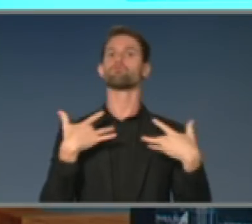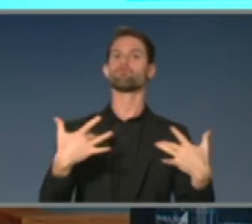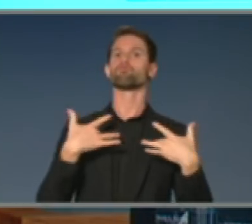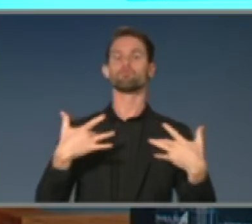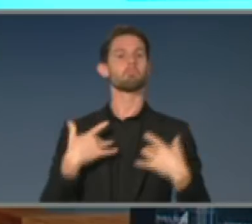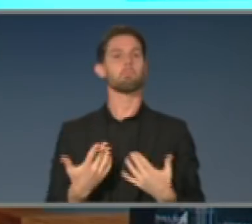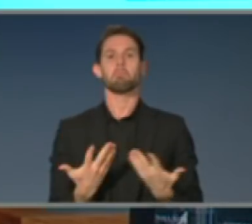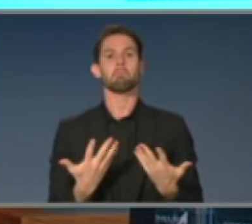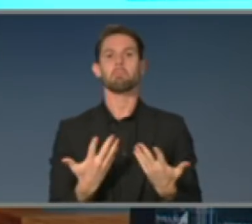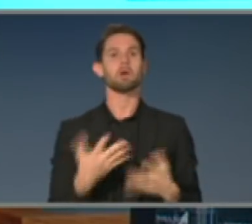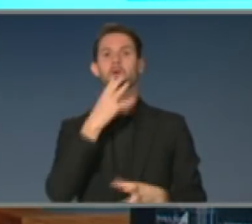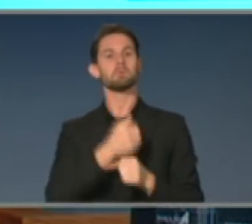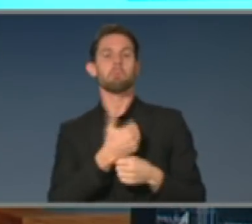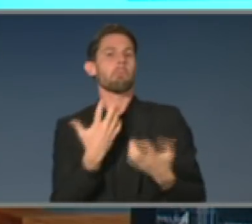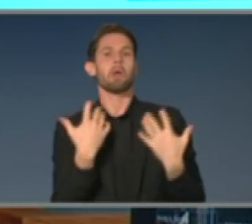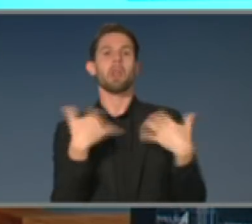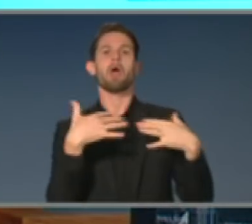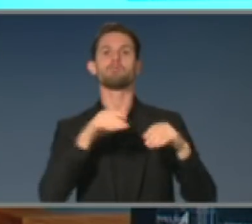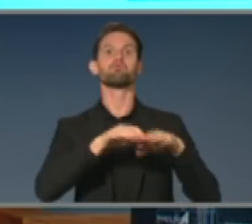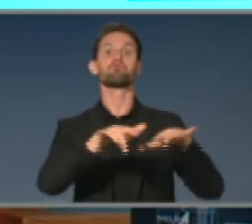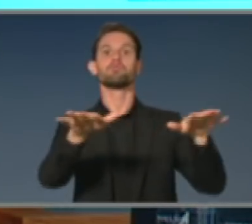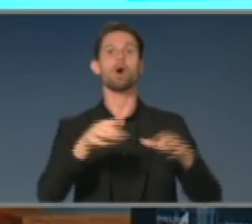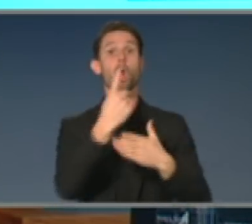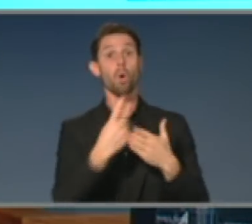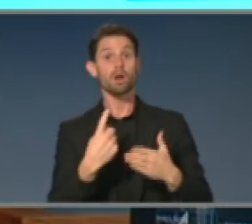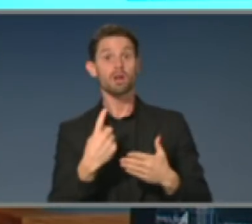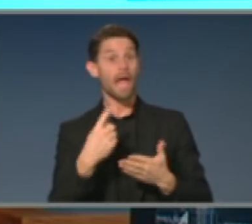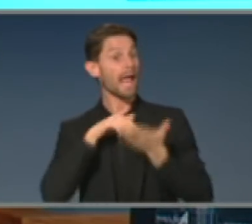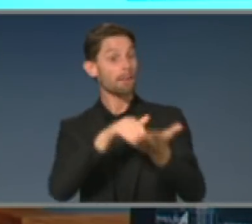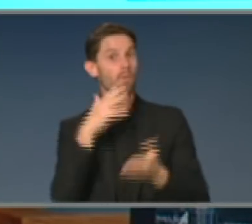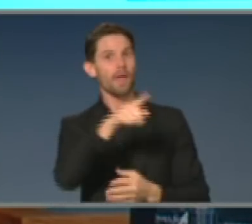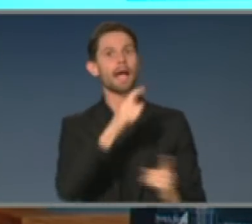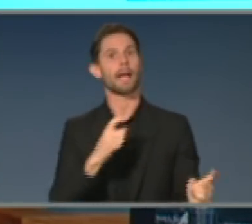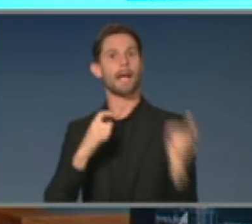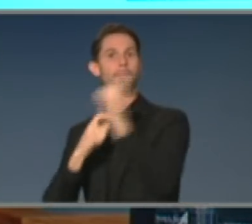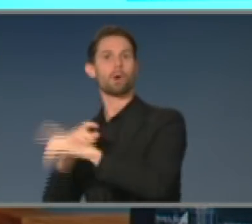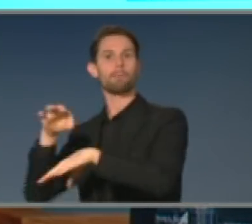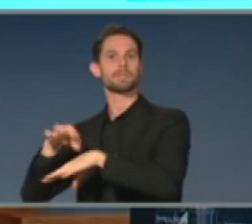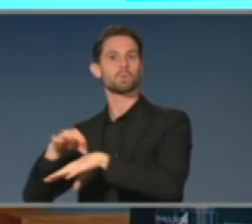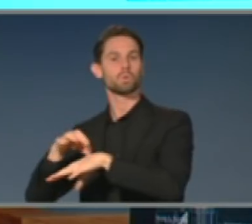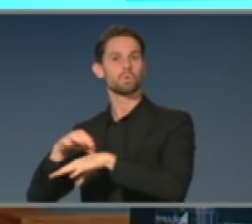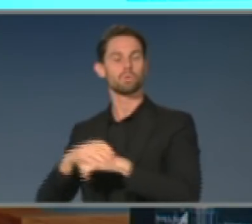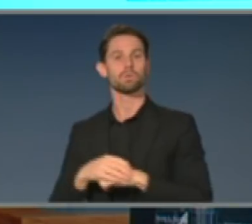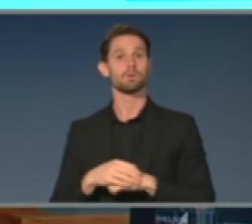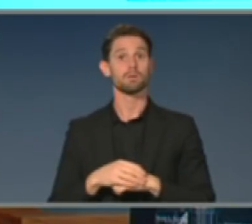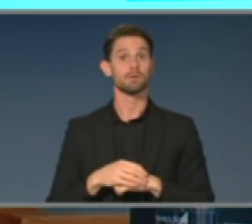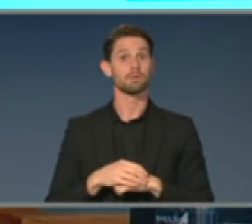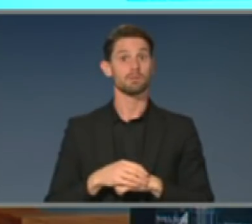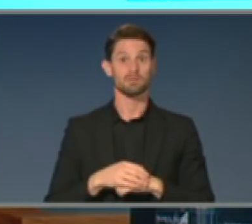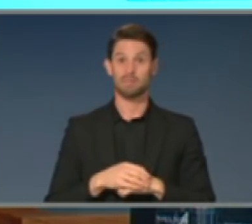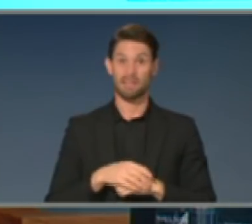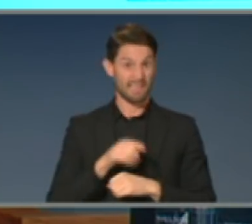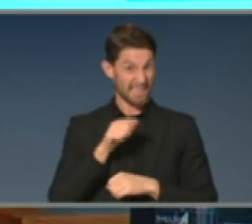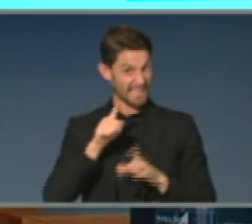people as they seek medical attention. And as you can see, and as has been seen in some countries, this is a horrendous